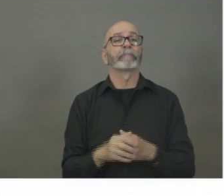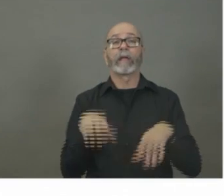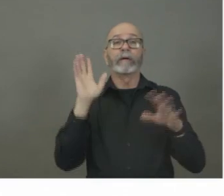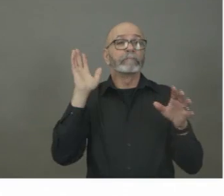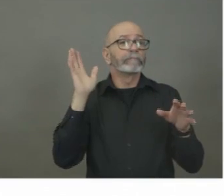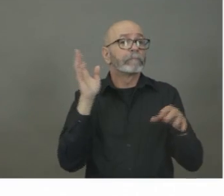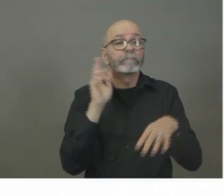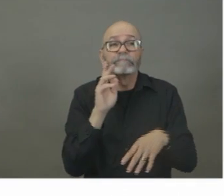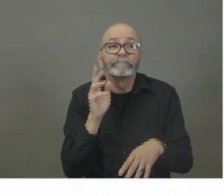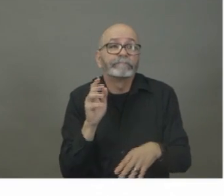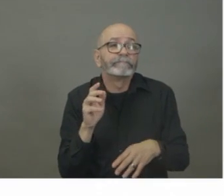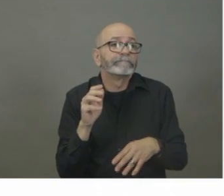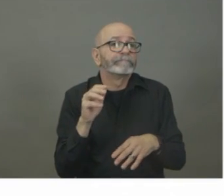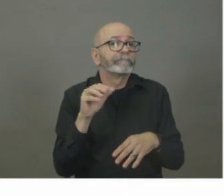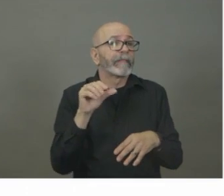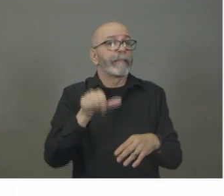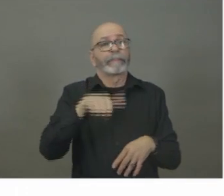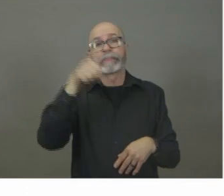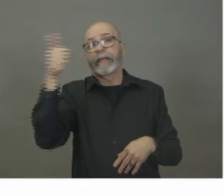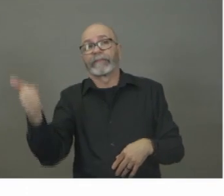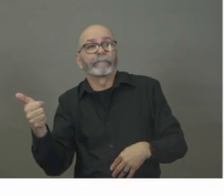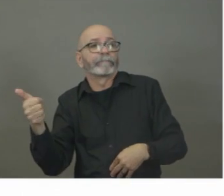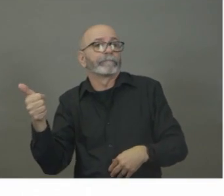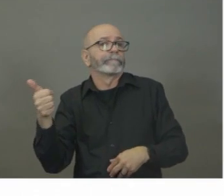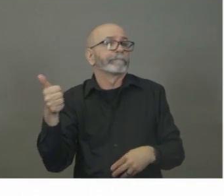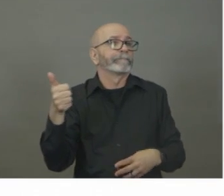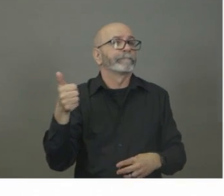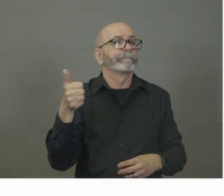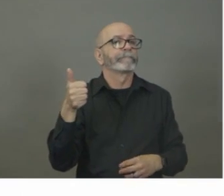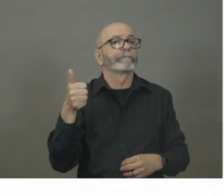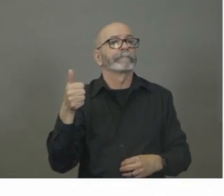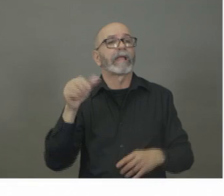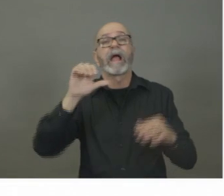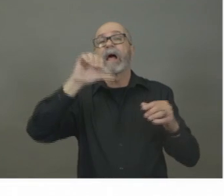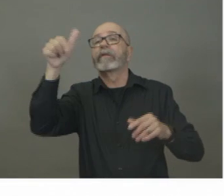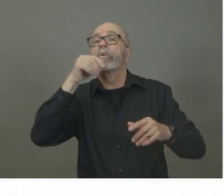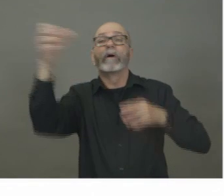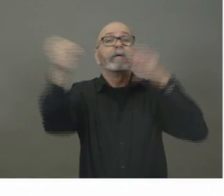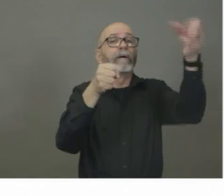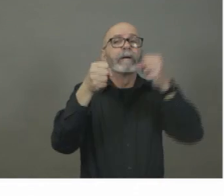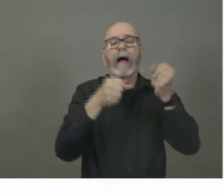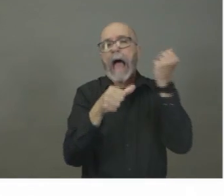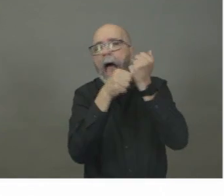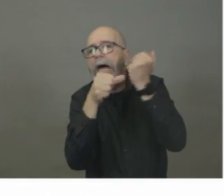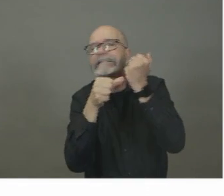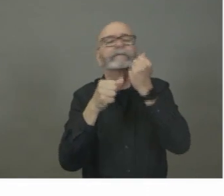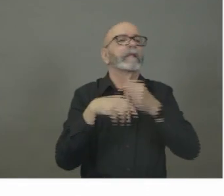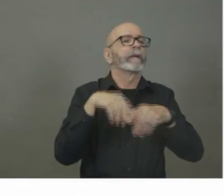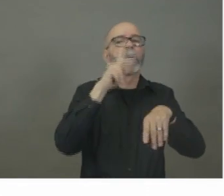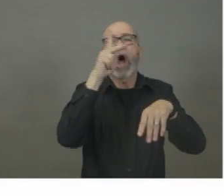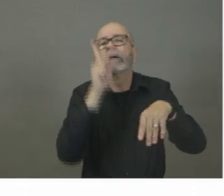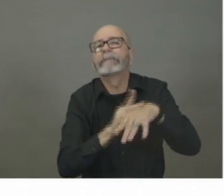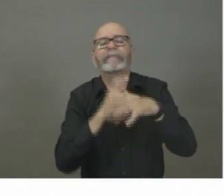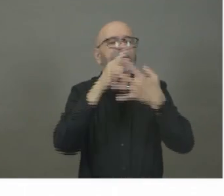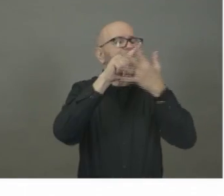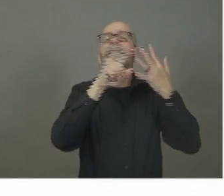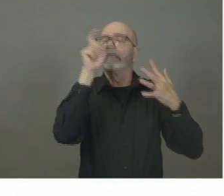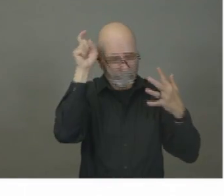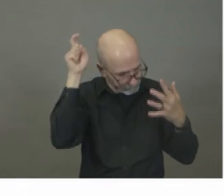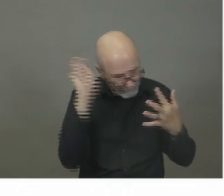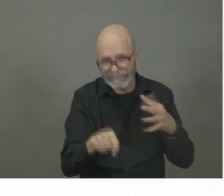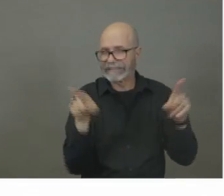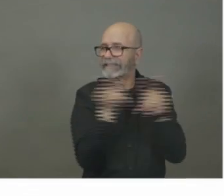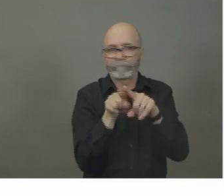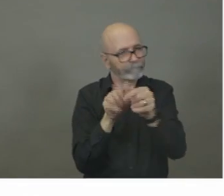guest faculty coming in, we need to make sure they're isolated for the 14 day period. We've got